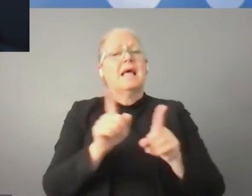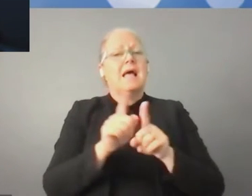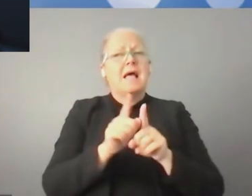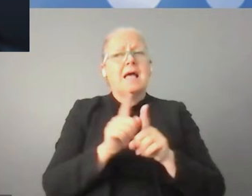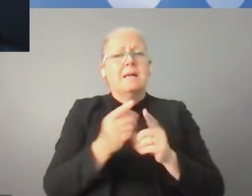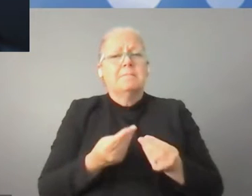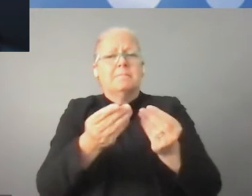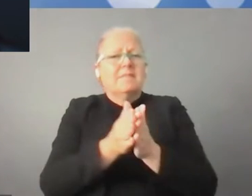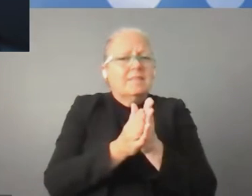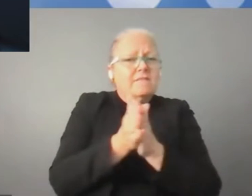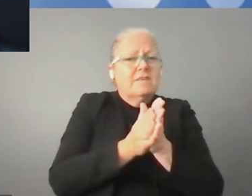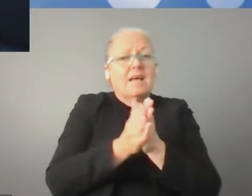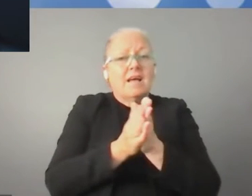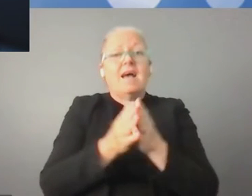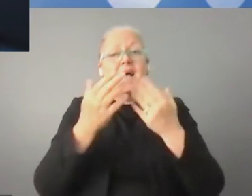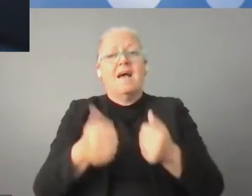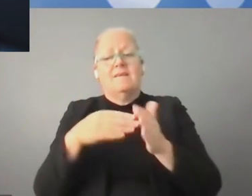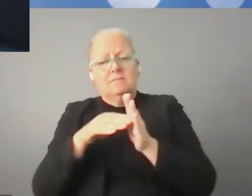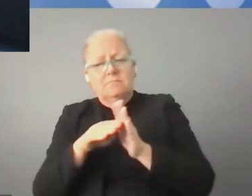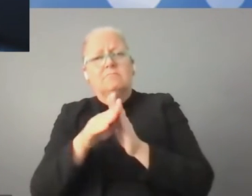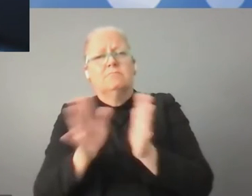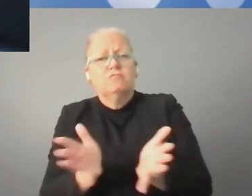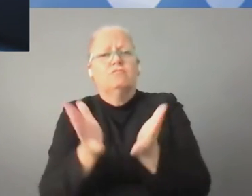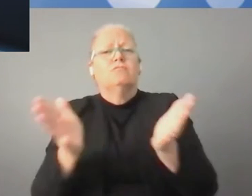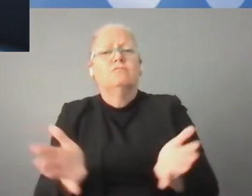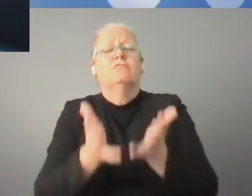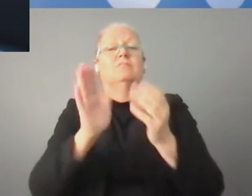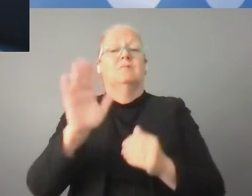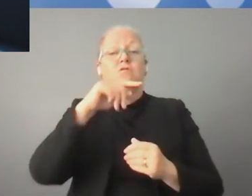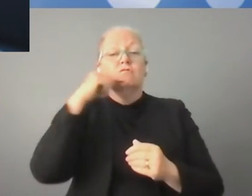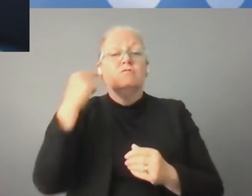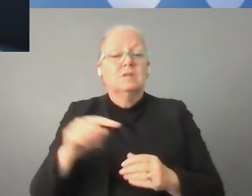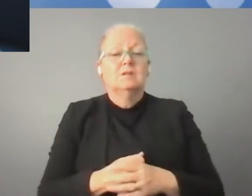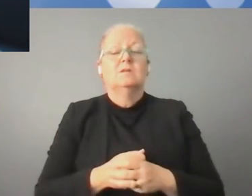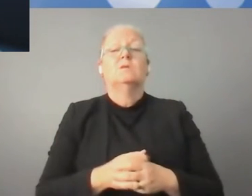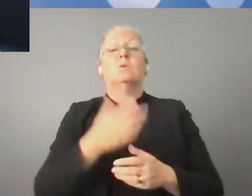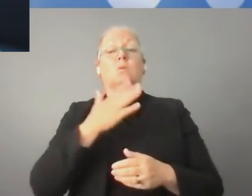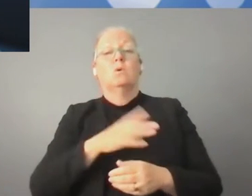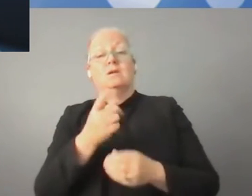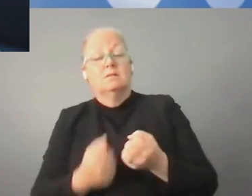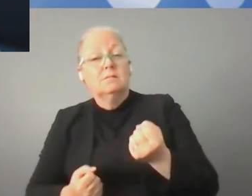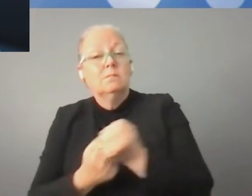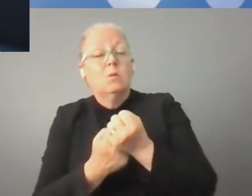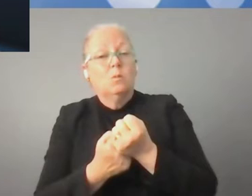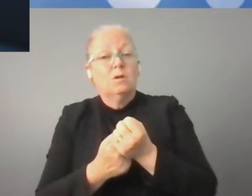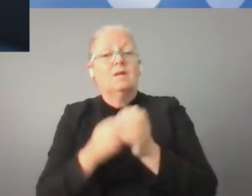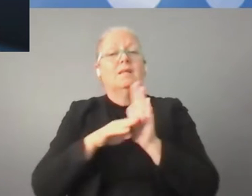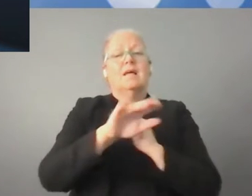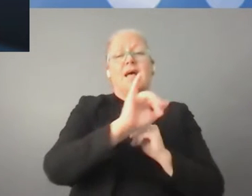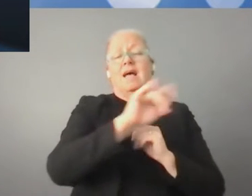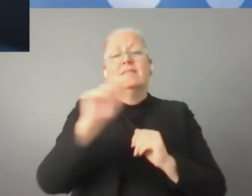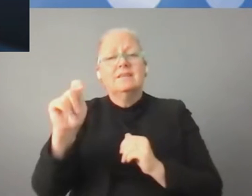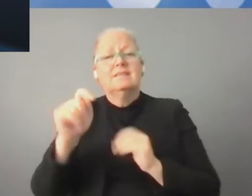built in Russia. Stage by stage, measures to support the development of IT industry are being